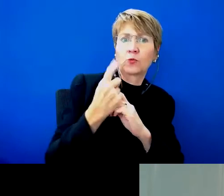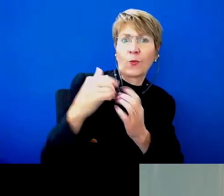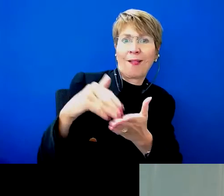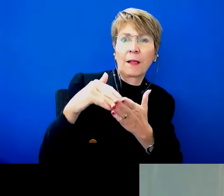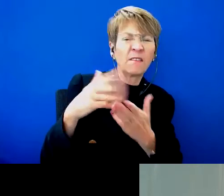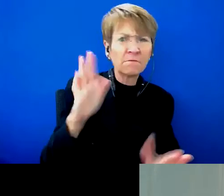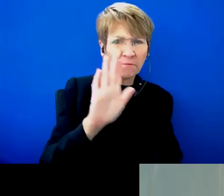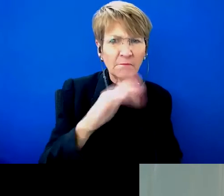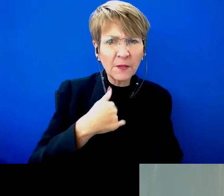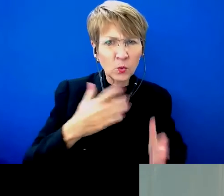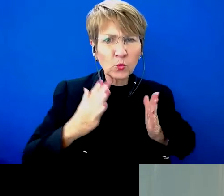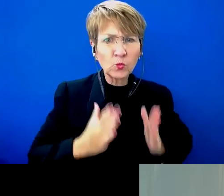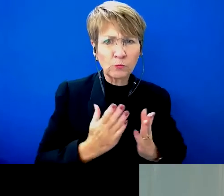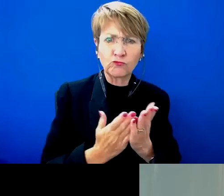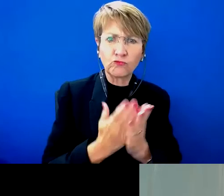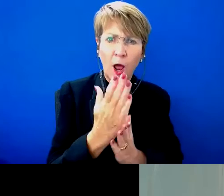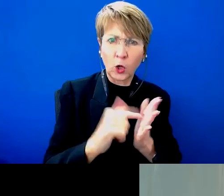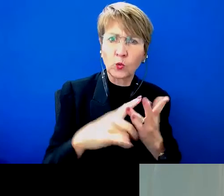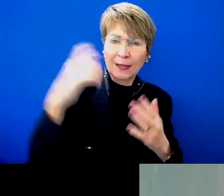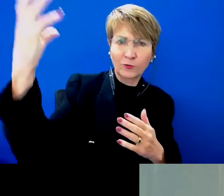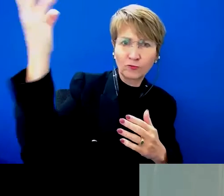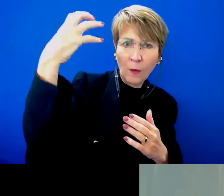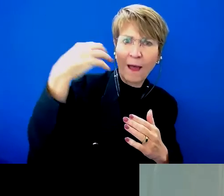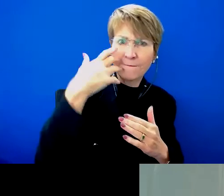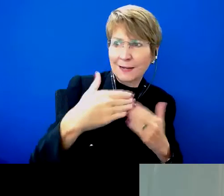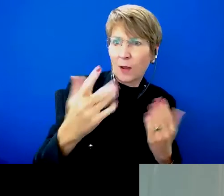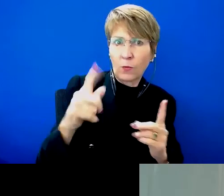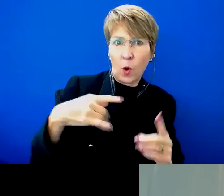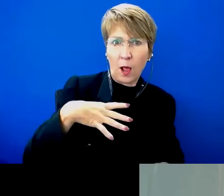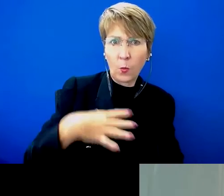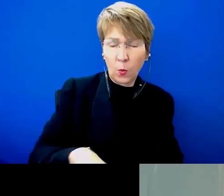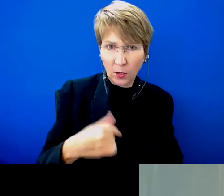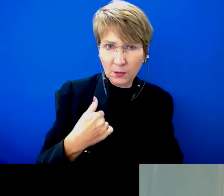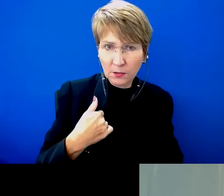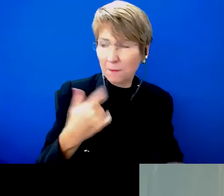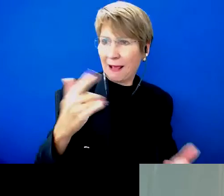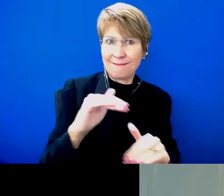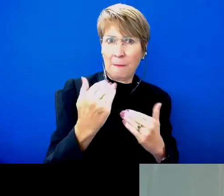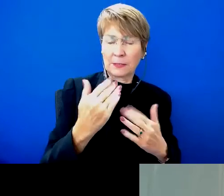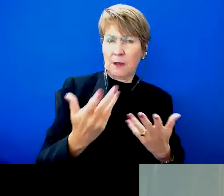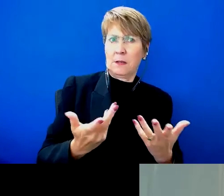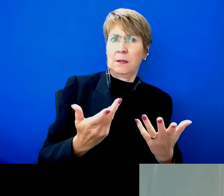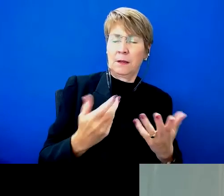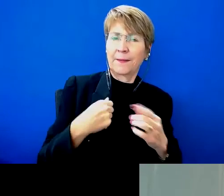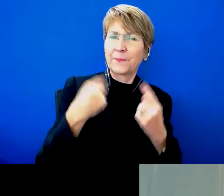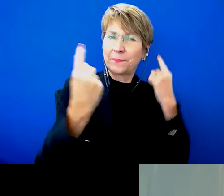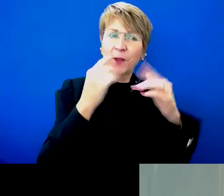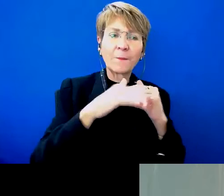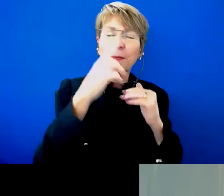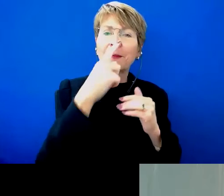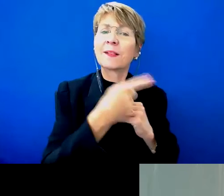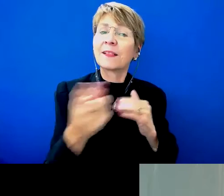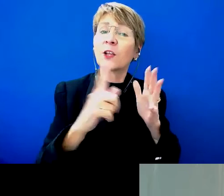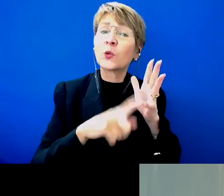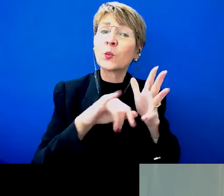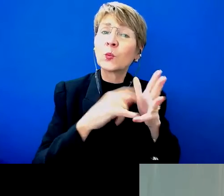a human rights issue. And really, this is what we're hearing from both people that use AT, but also those that are